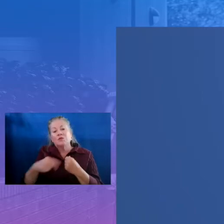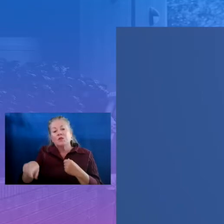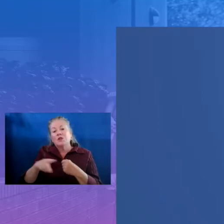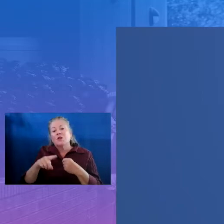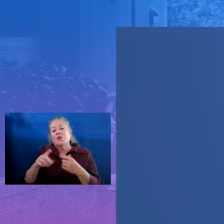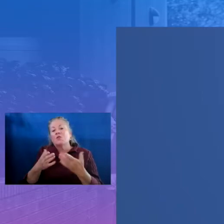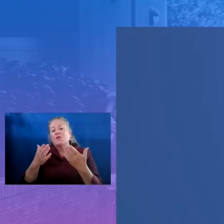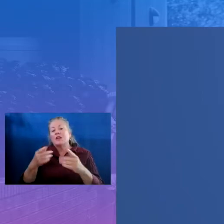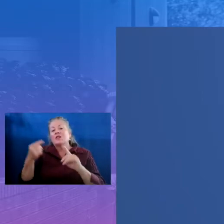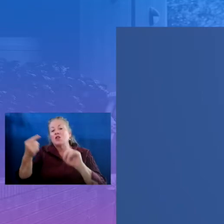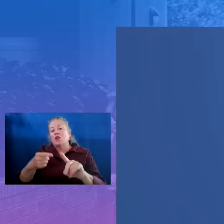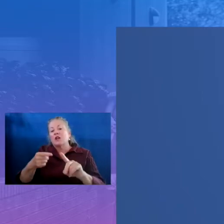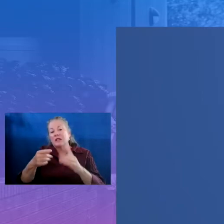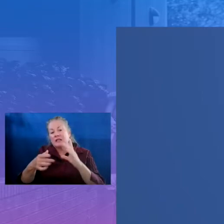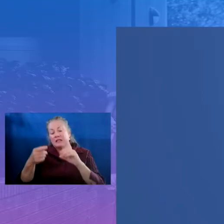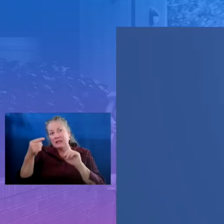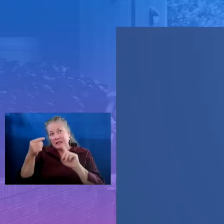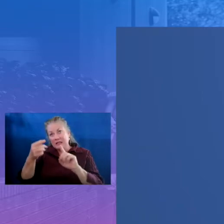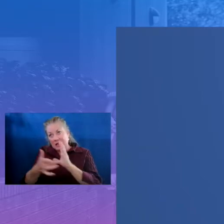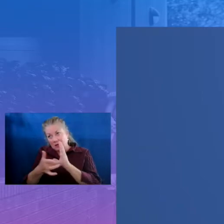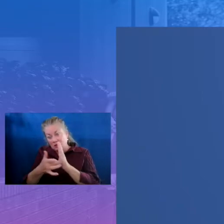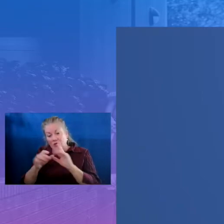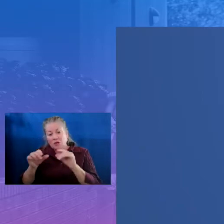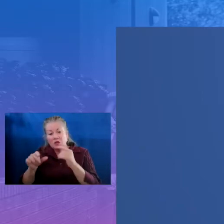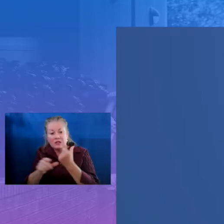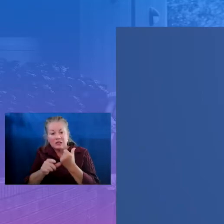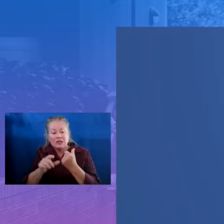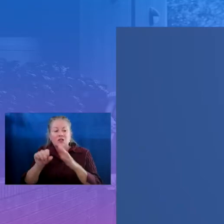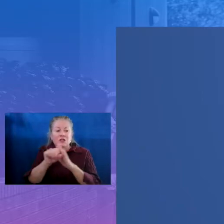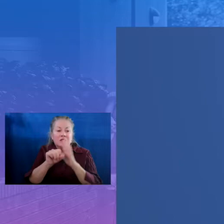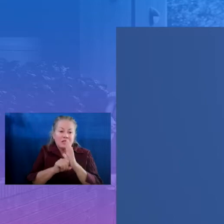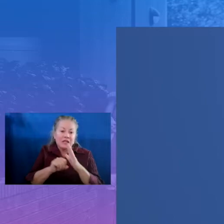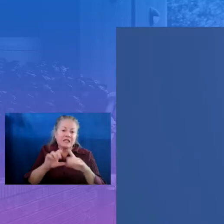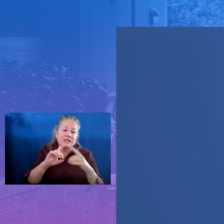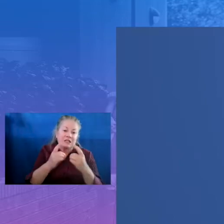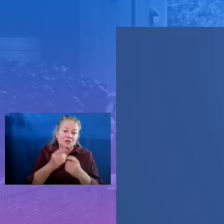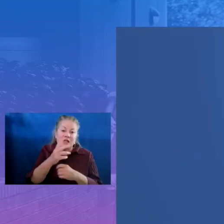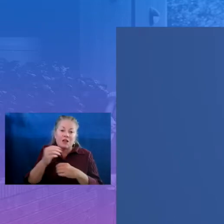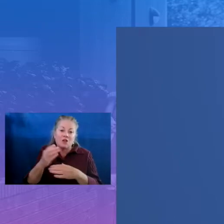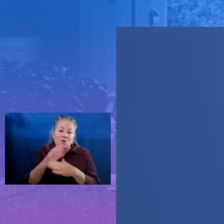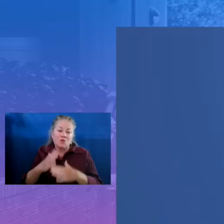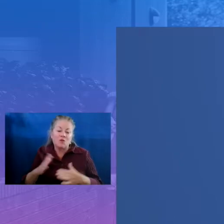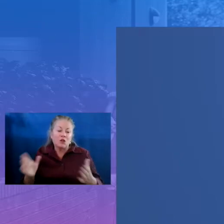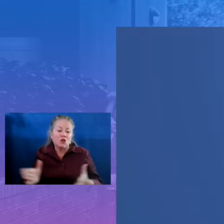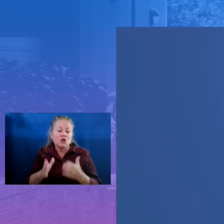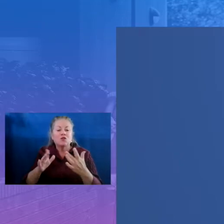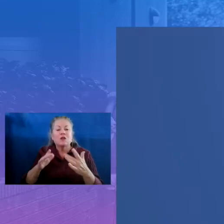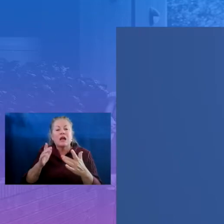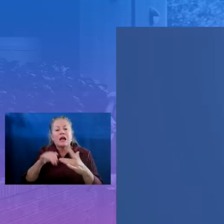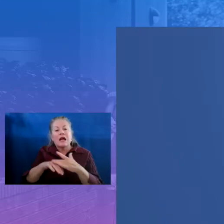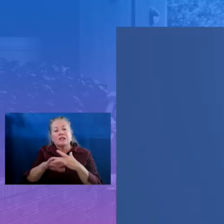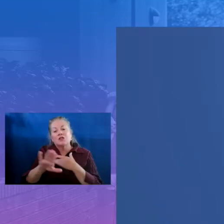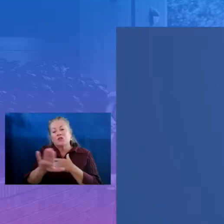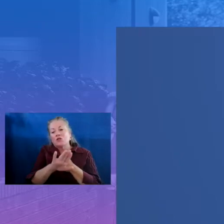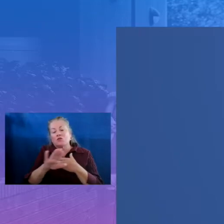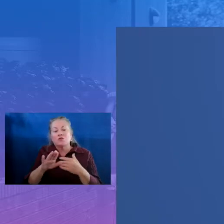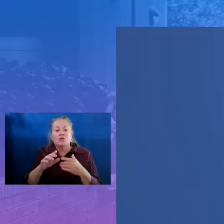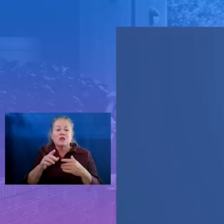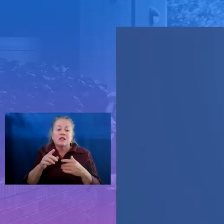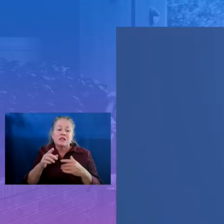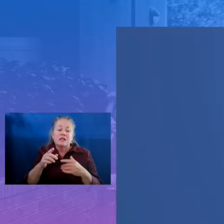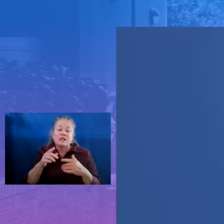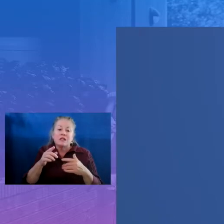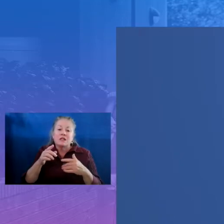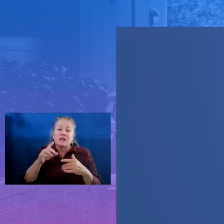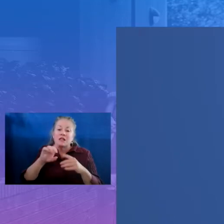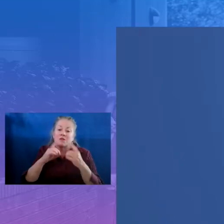to states, districts, and their partners. We encourage you to access those resources that the department has spotlighted in conjunction with this summit and connect